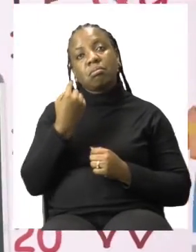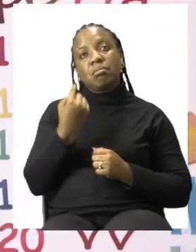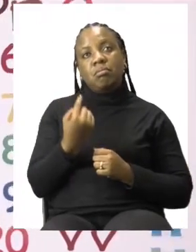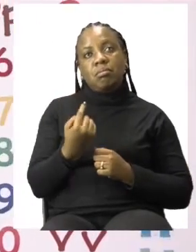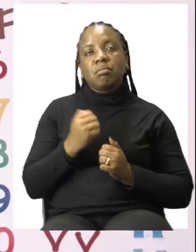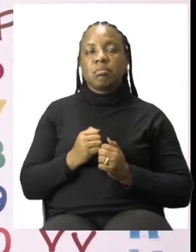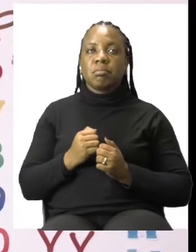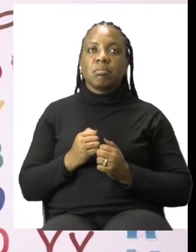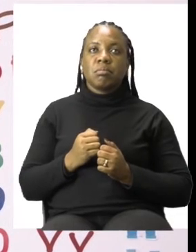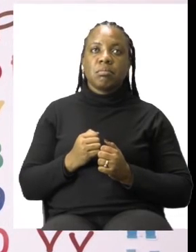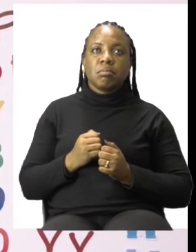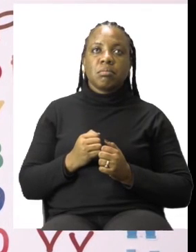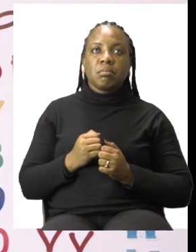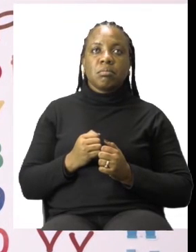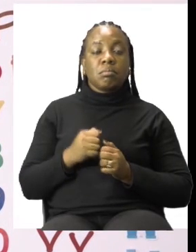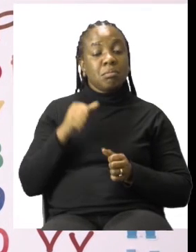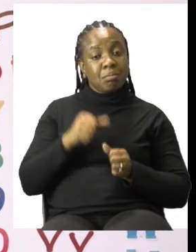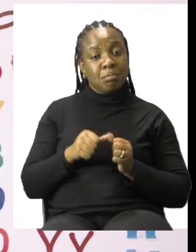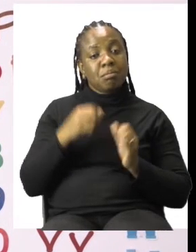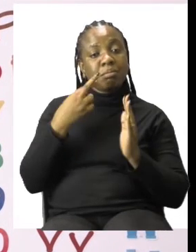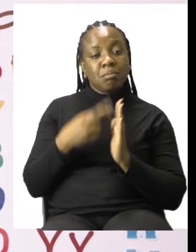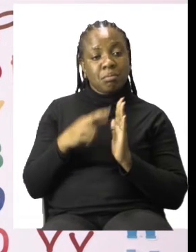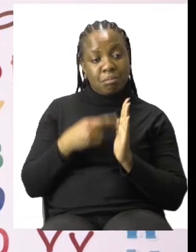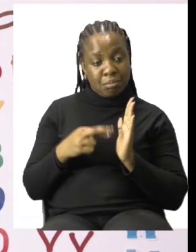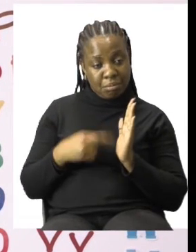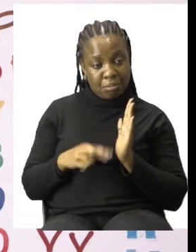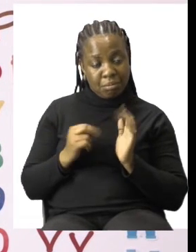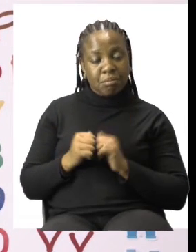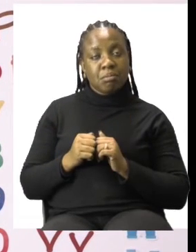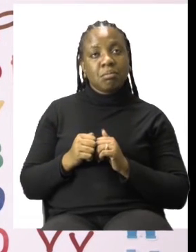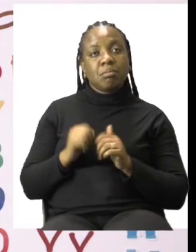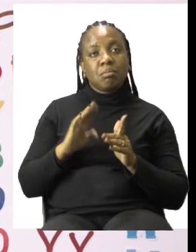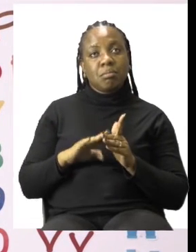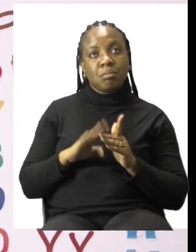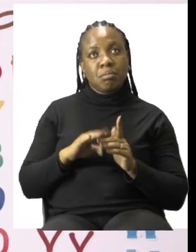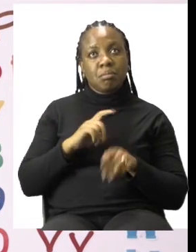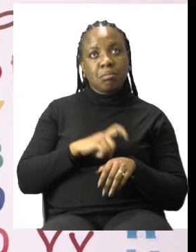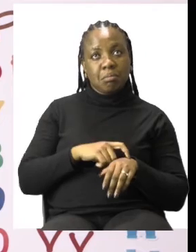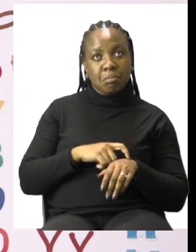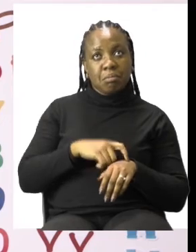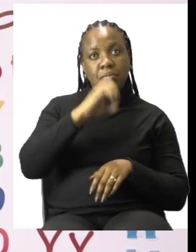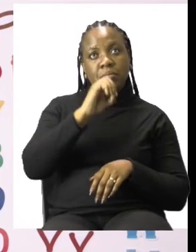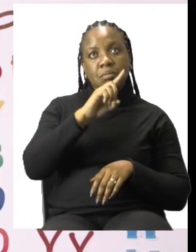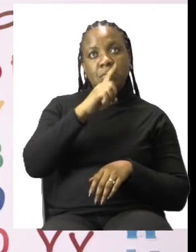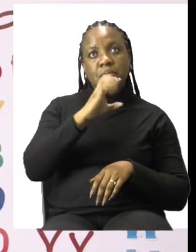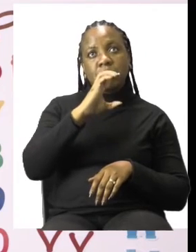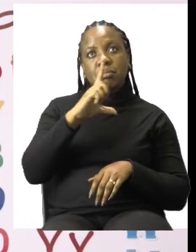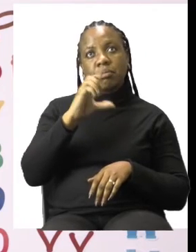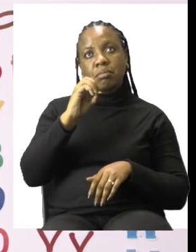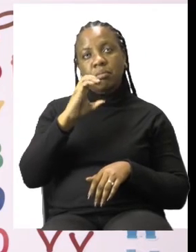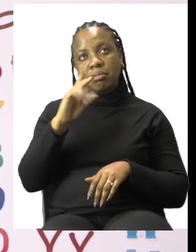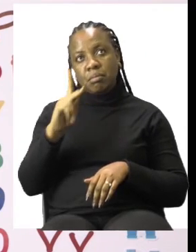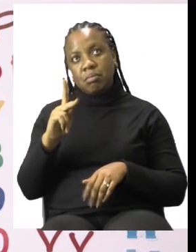Remember the rules we have been talking about 4 o'clock and half past. Take your